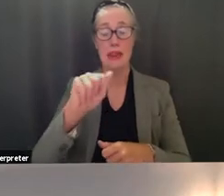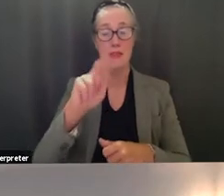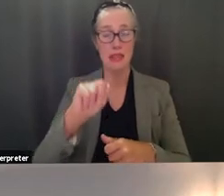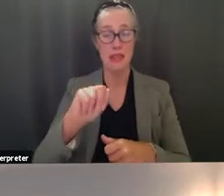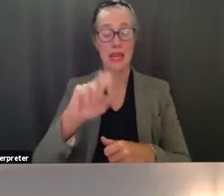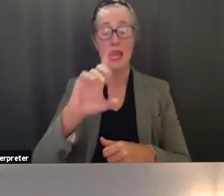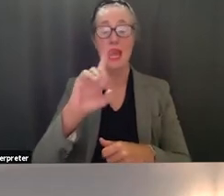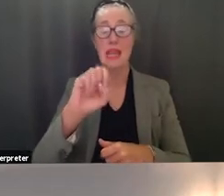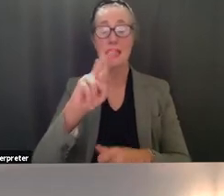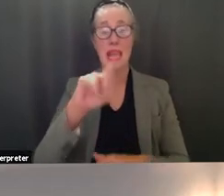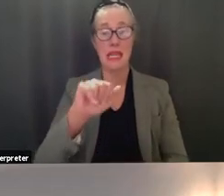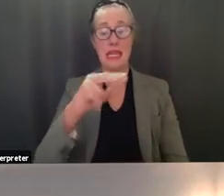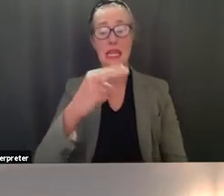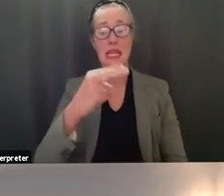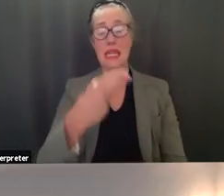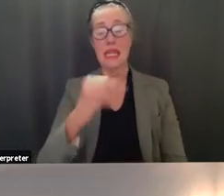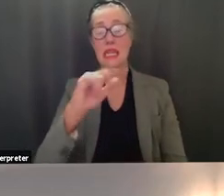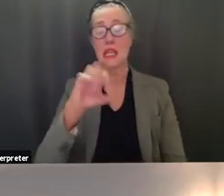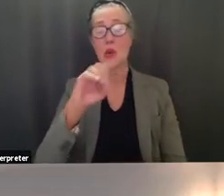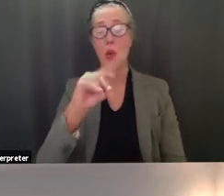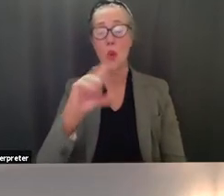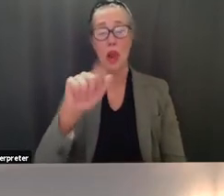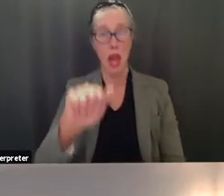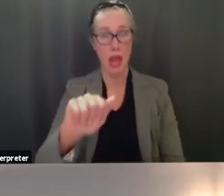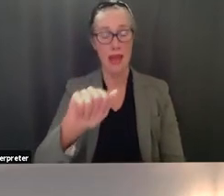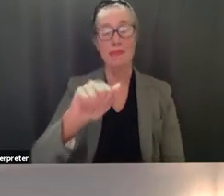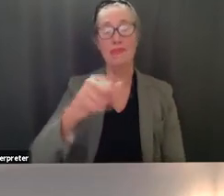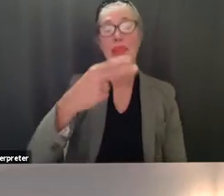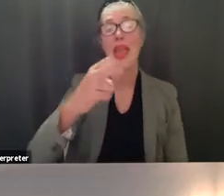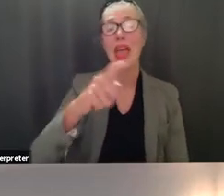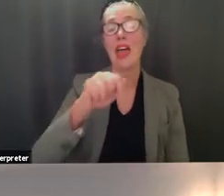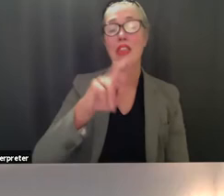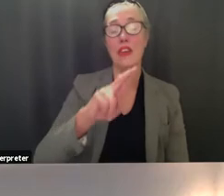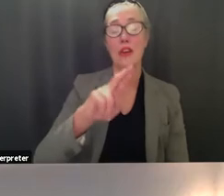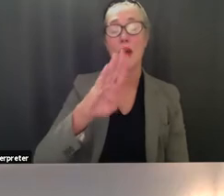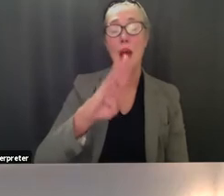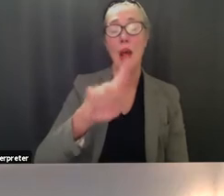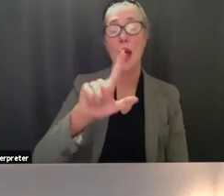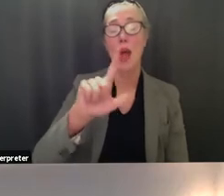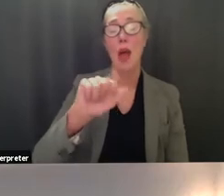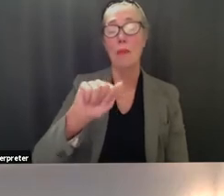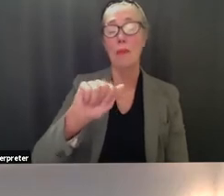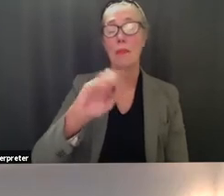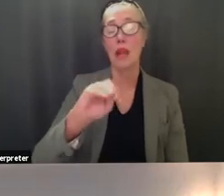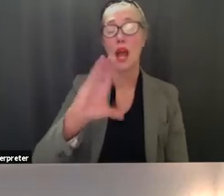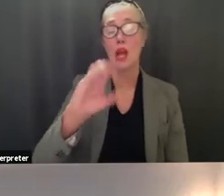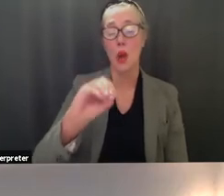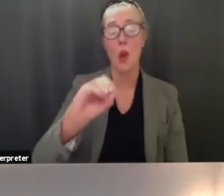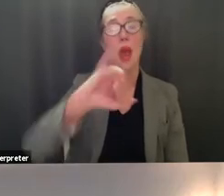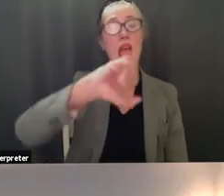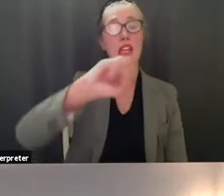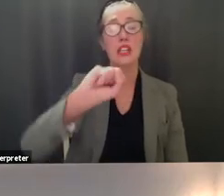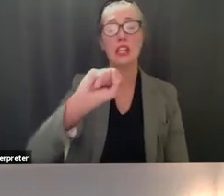heather blanco blanco and justin shores and i will begin with jamie davin